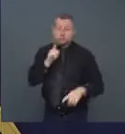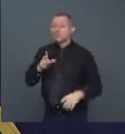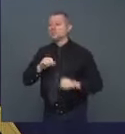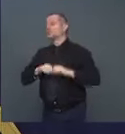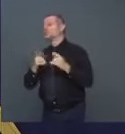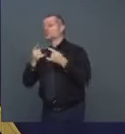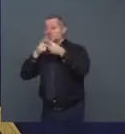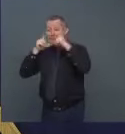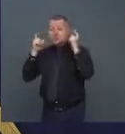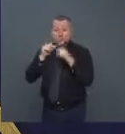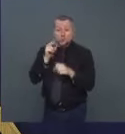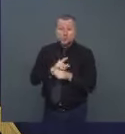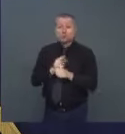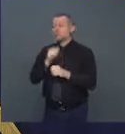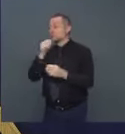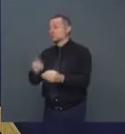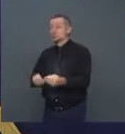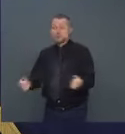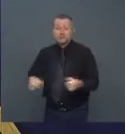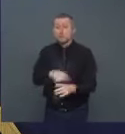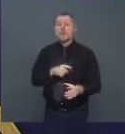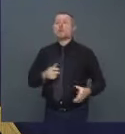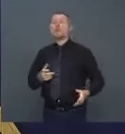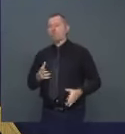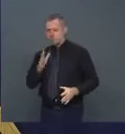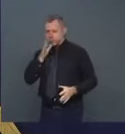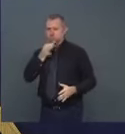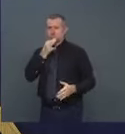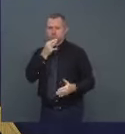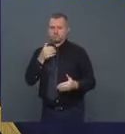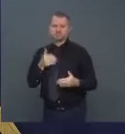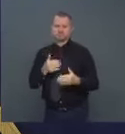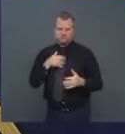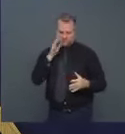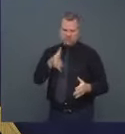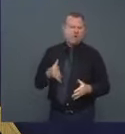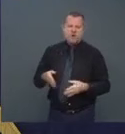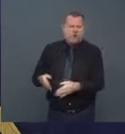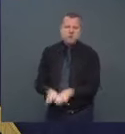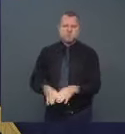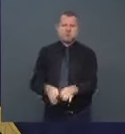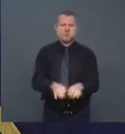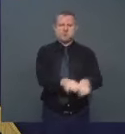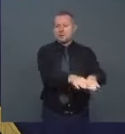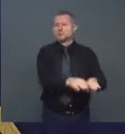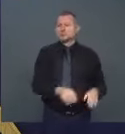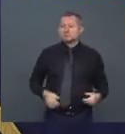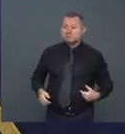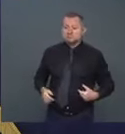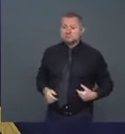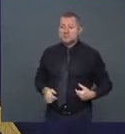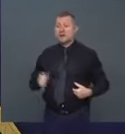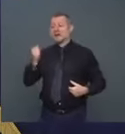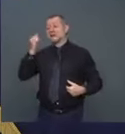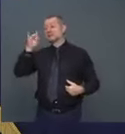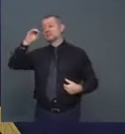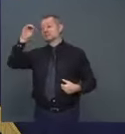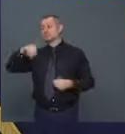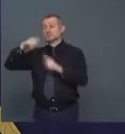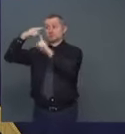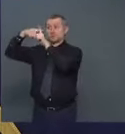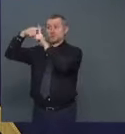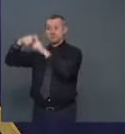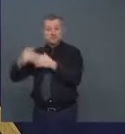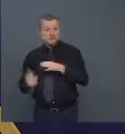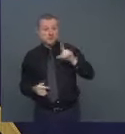there in the short-term future. Because once you're up to 18%, 20% positive,